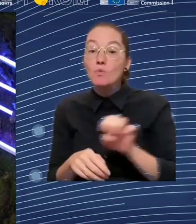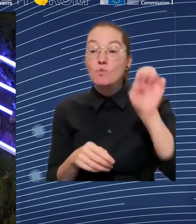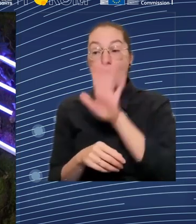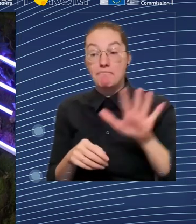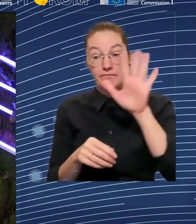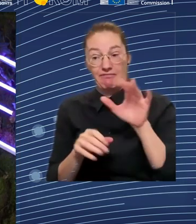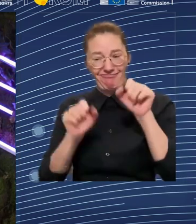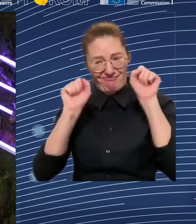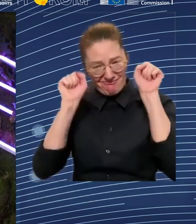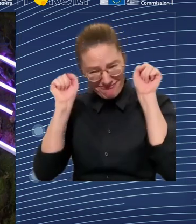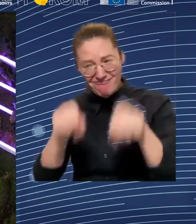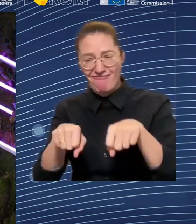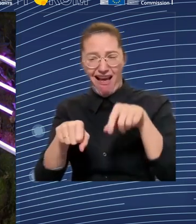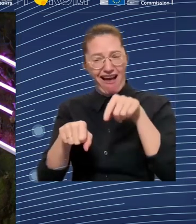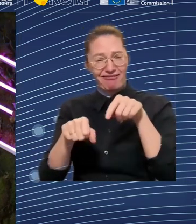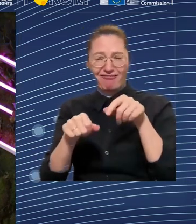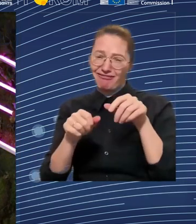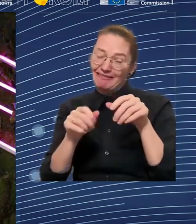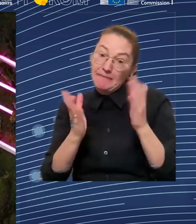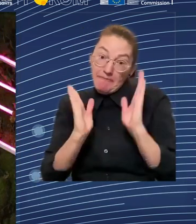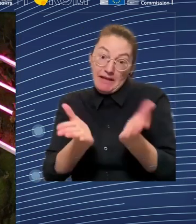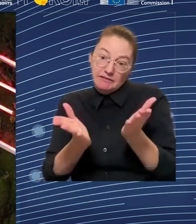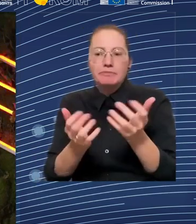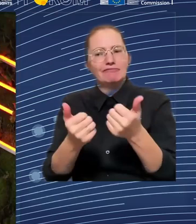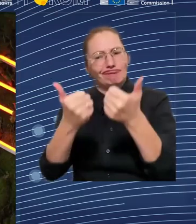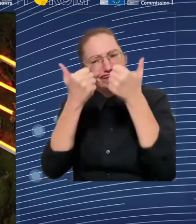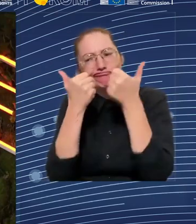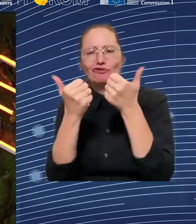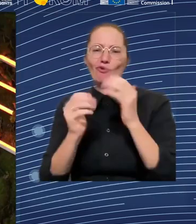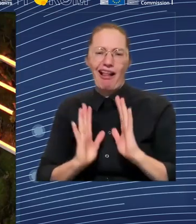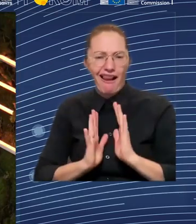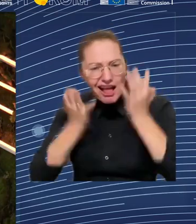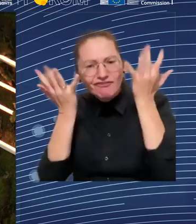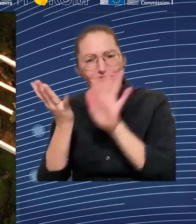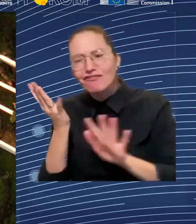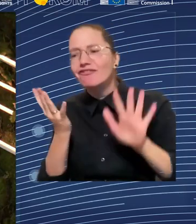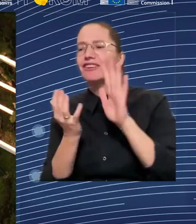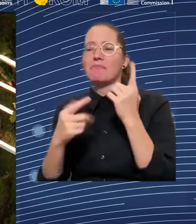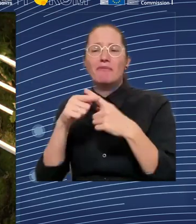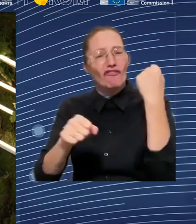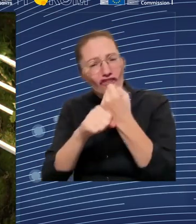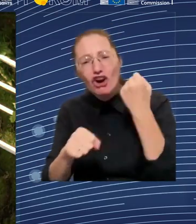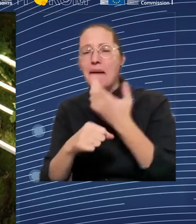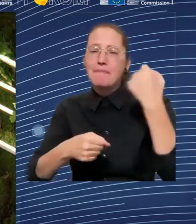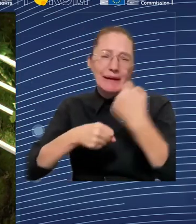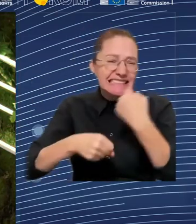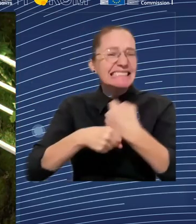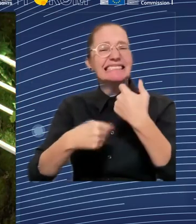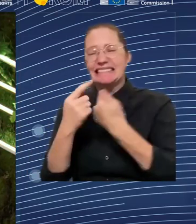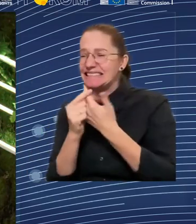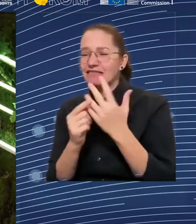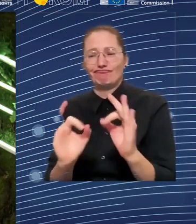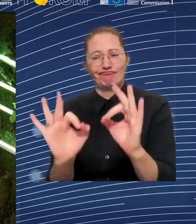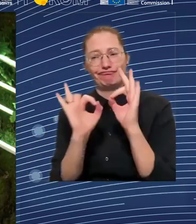Would any of you like to bounce off on somebody else's comments. Or not at this stage. Not yet. Okay.